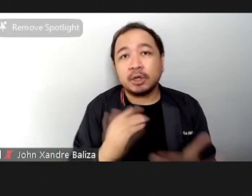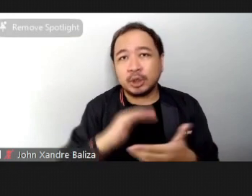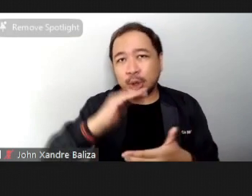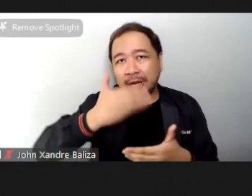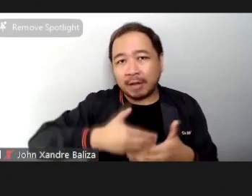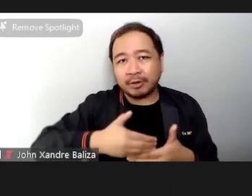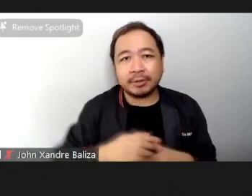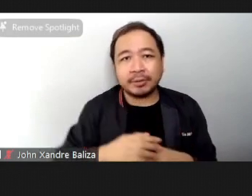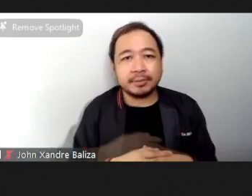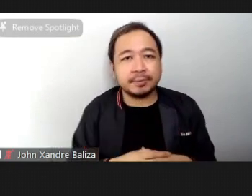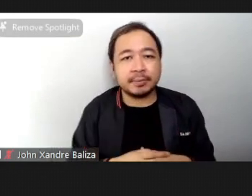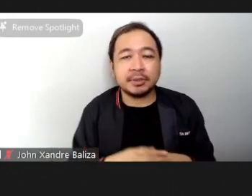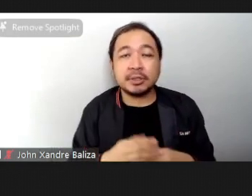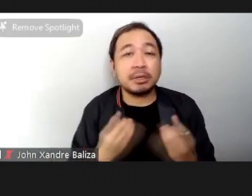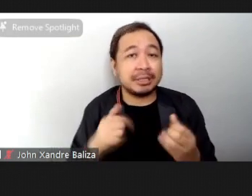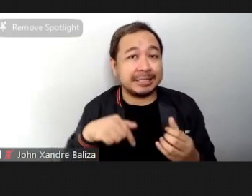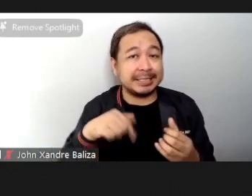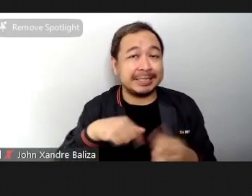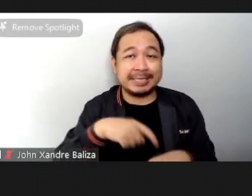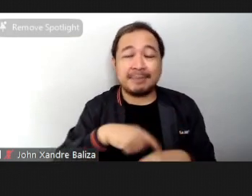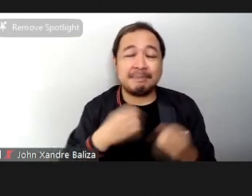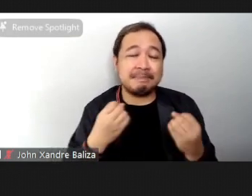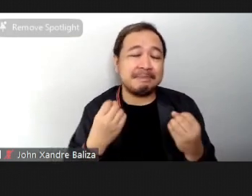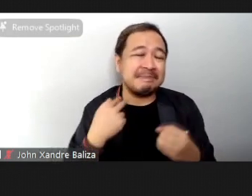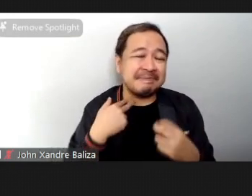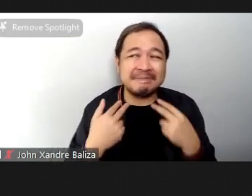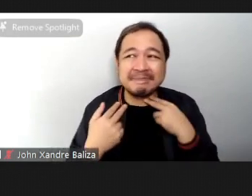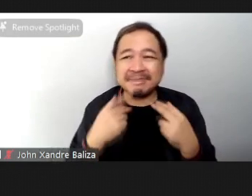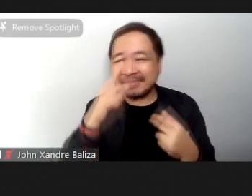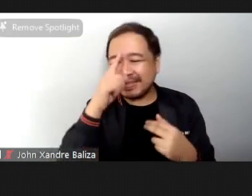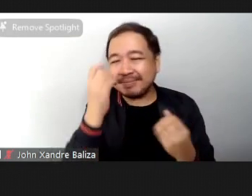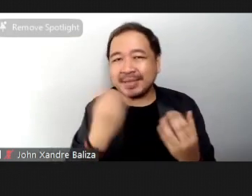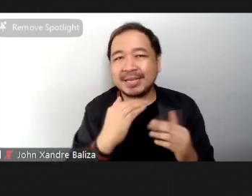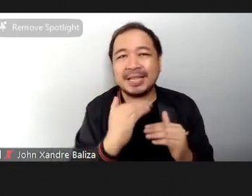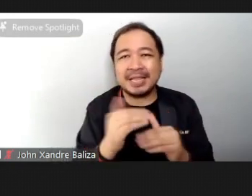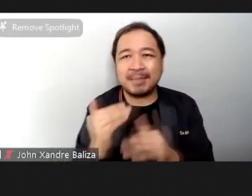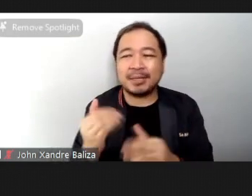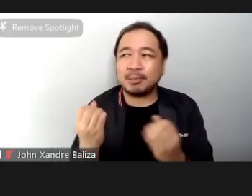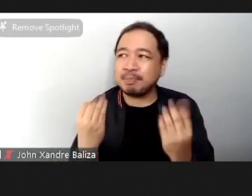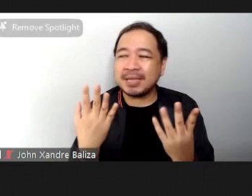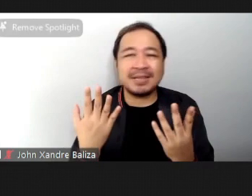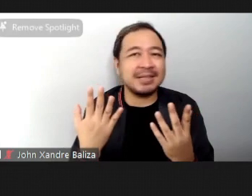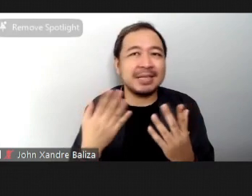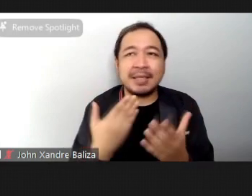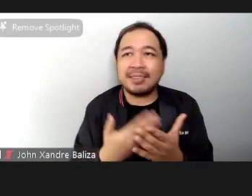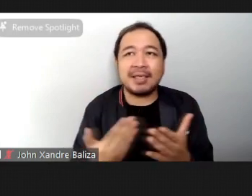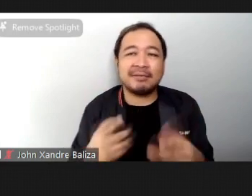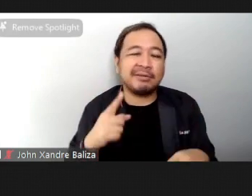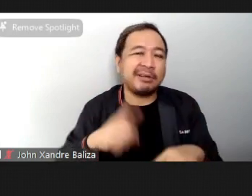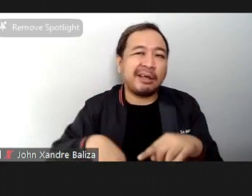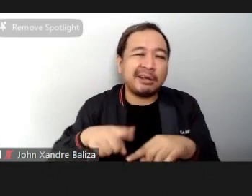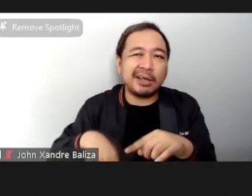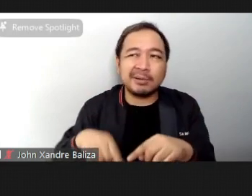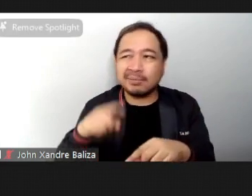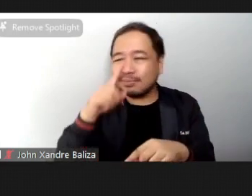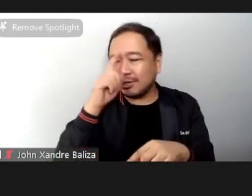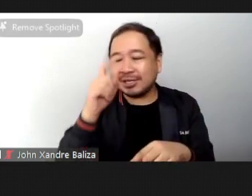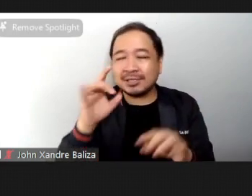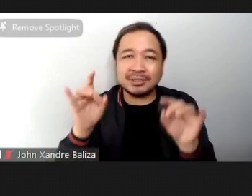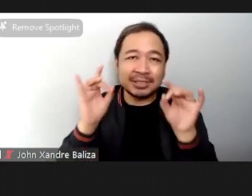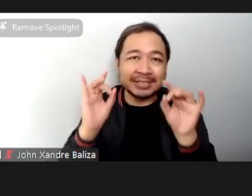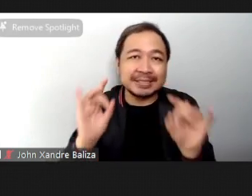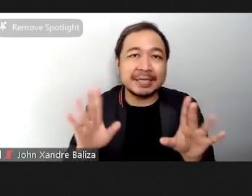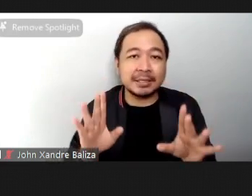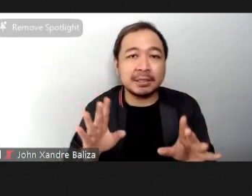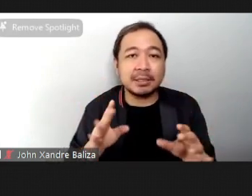might feel powerless because there are many restrictions or that there are many things that you want to do but you can't because you don't want to compromise your safety I